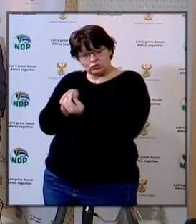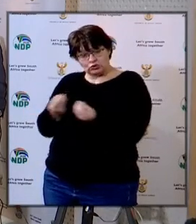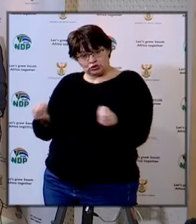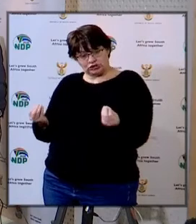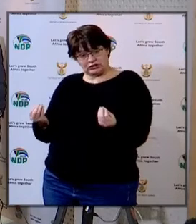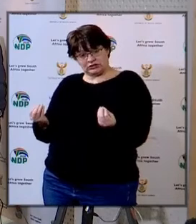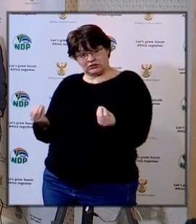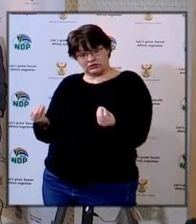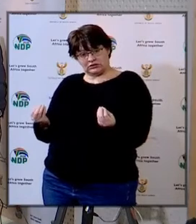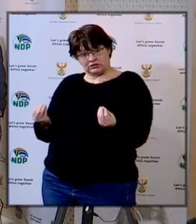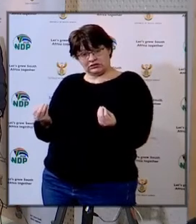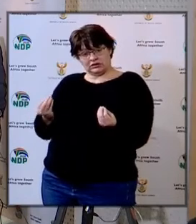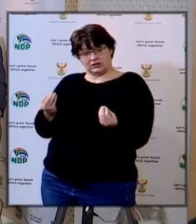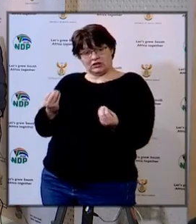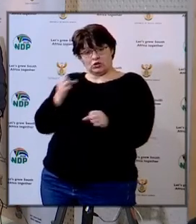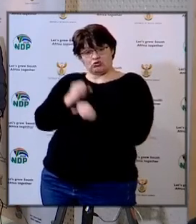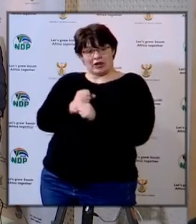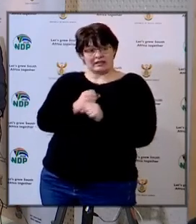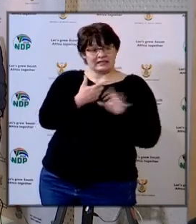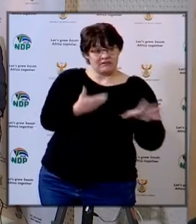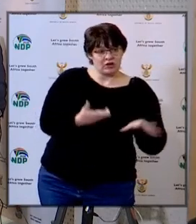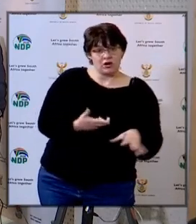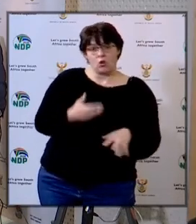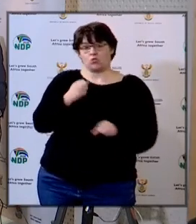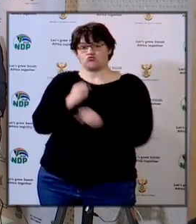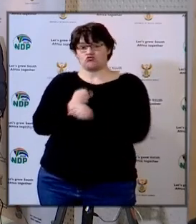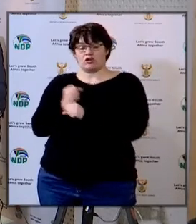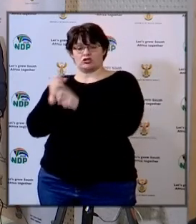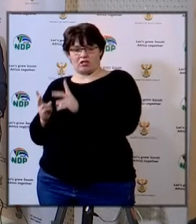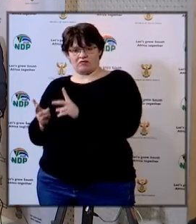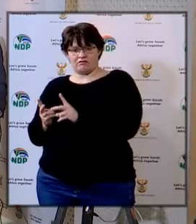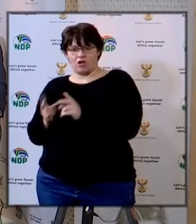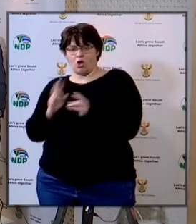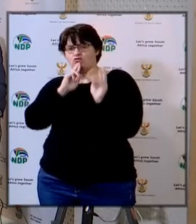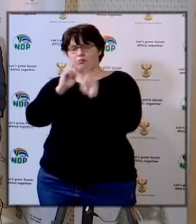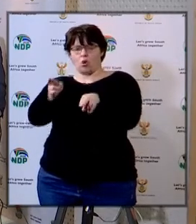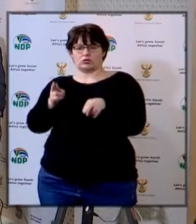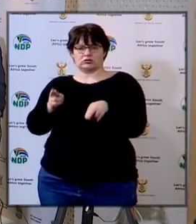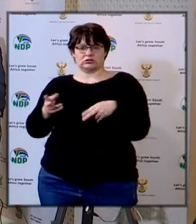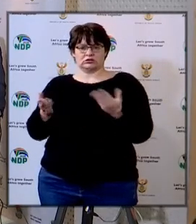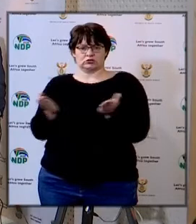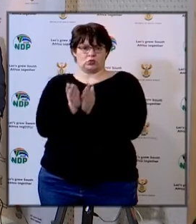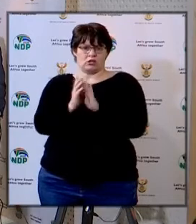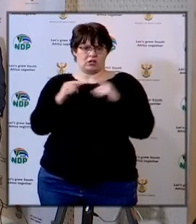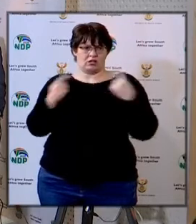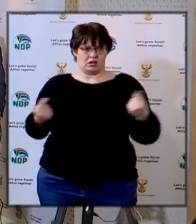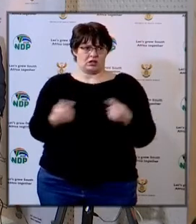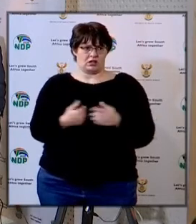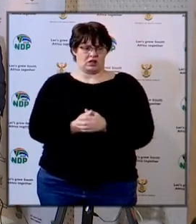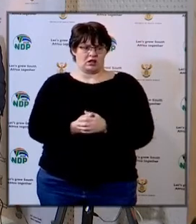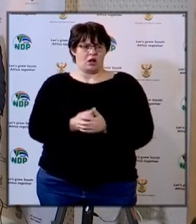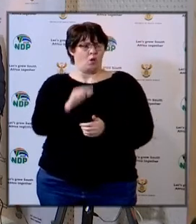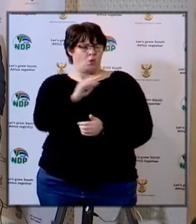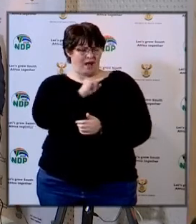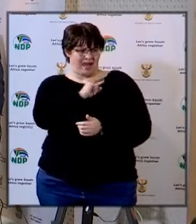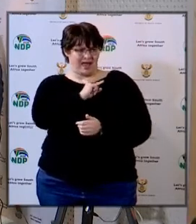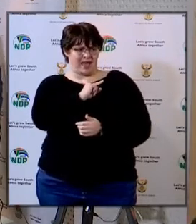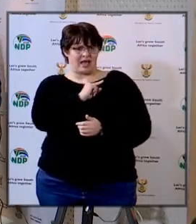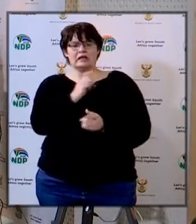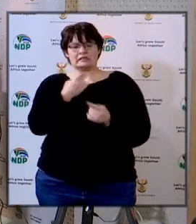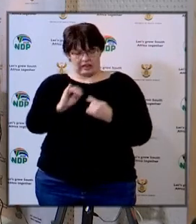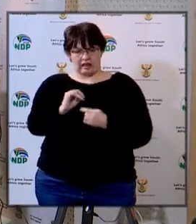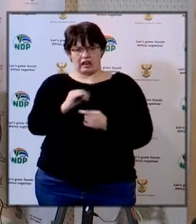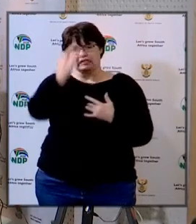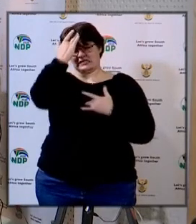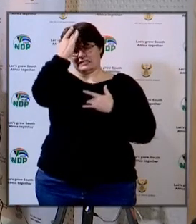who will not be grade 7 and matriculants who will not be reporting for the I mean for school tomorrow because they